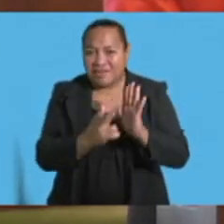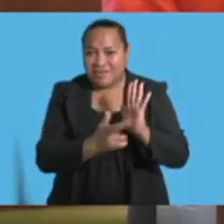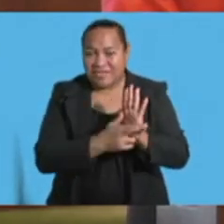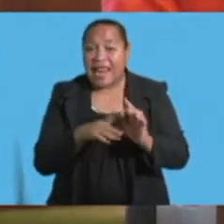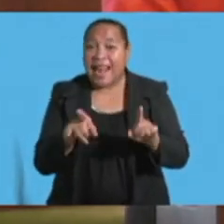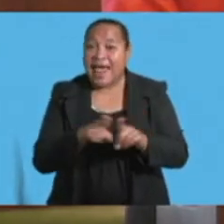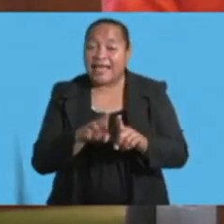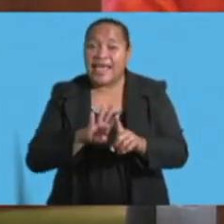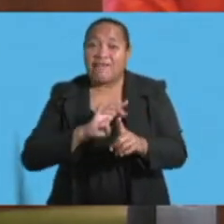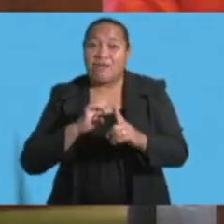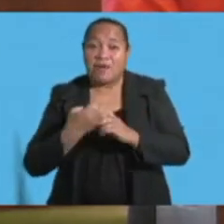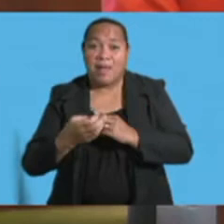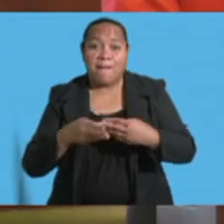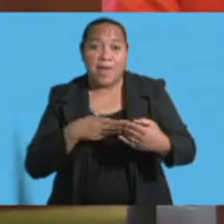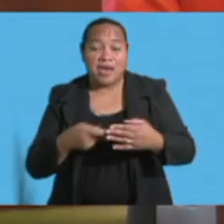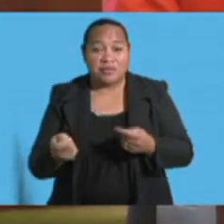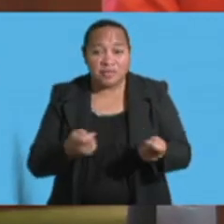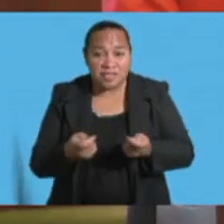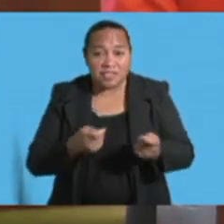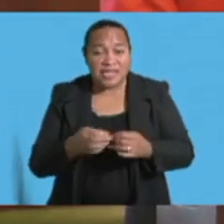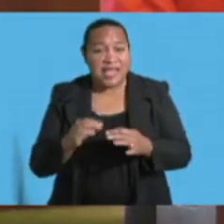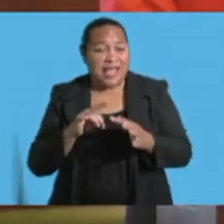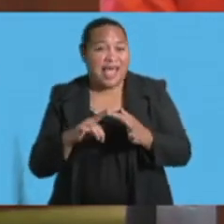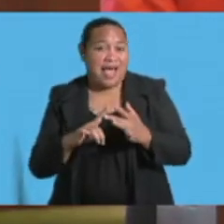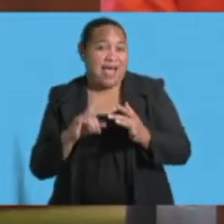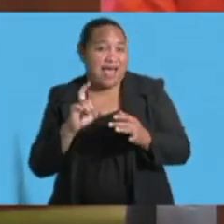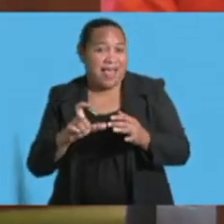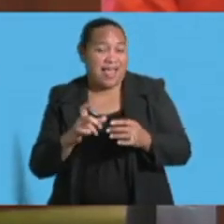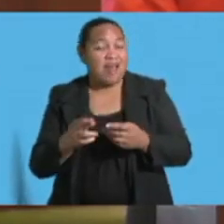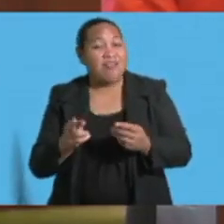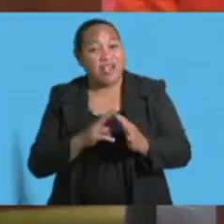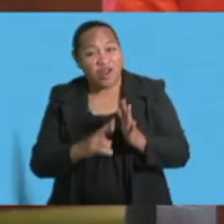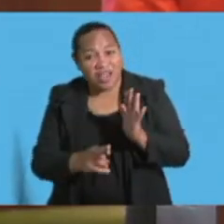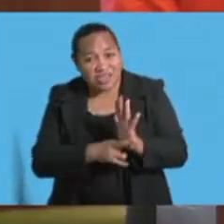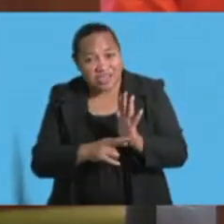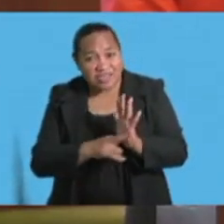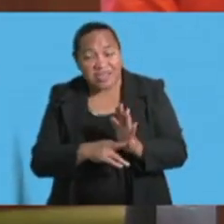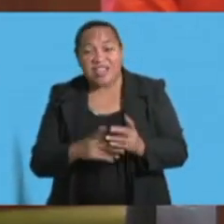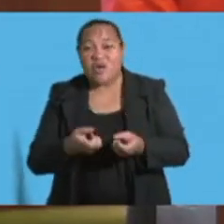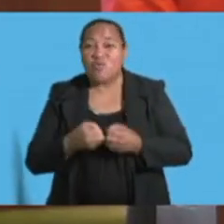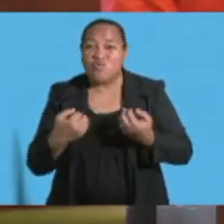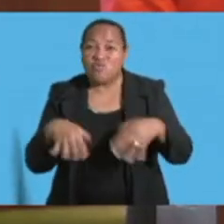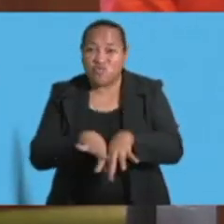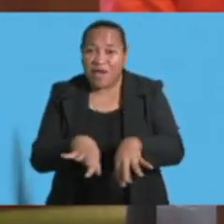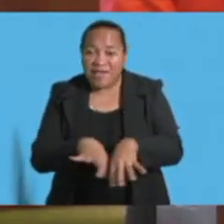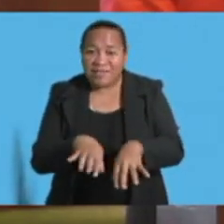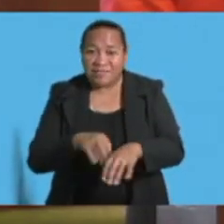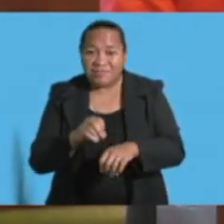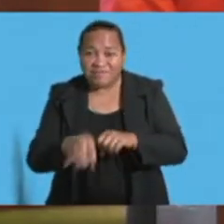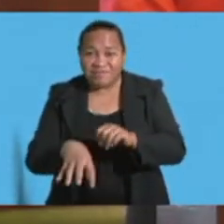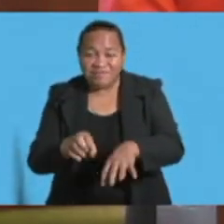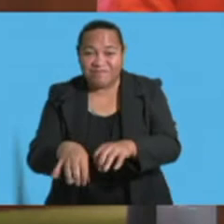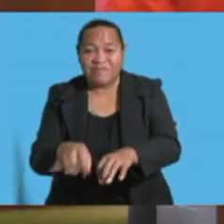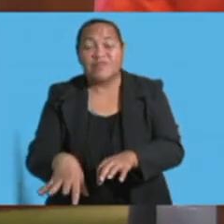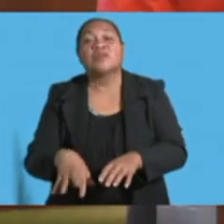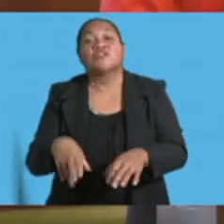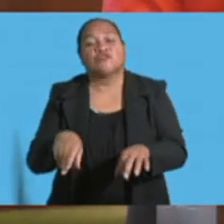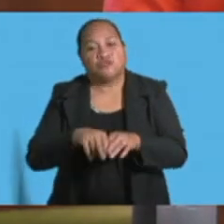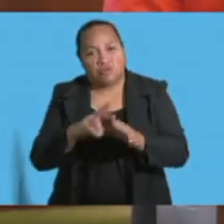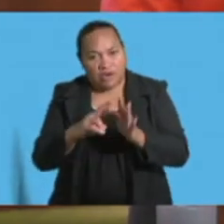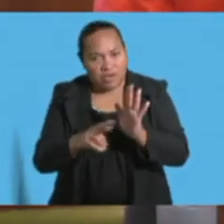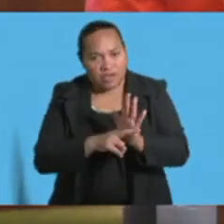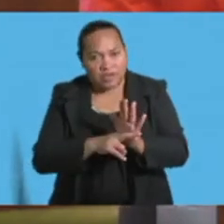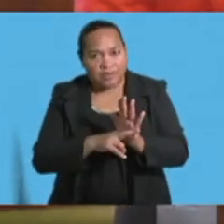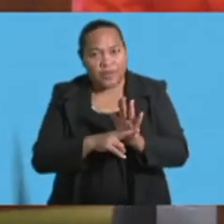the Environment Management EIA regulations, the Environment Management Waste Disposal and Recycling Regulations, the Ozone